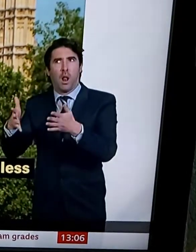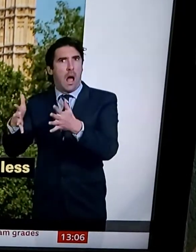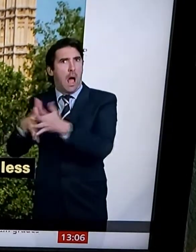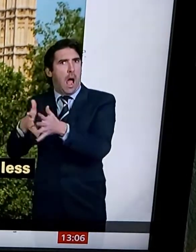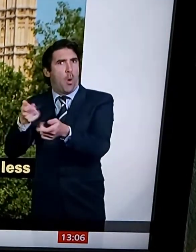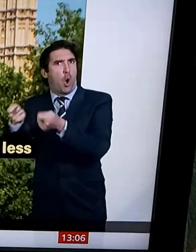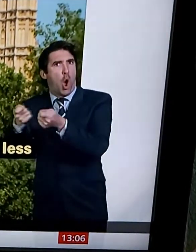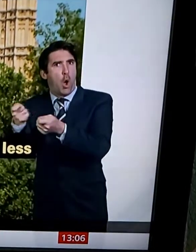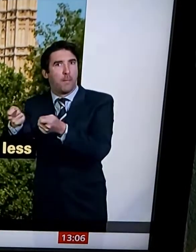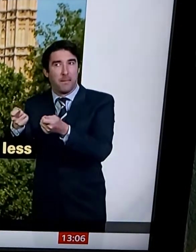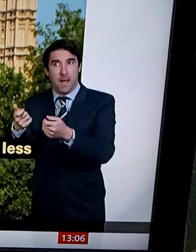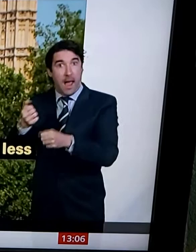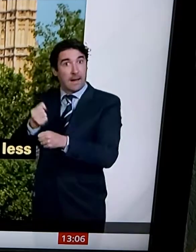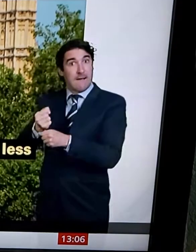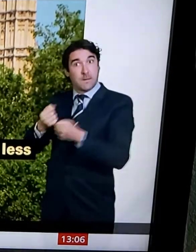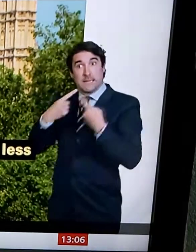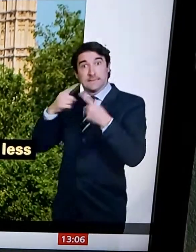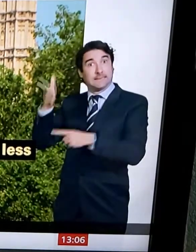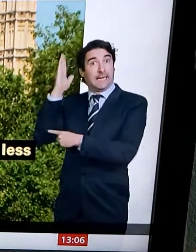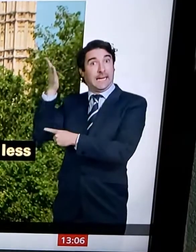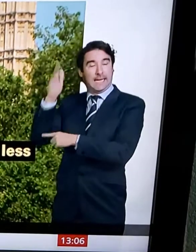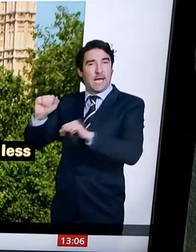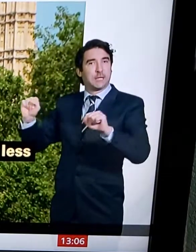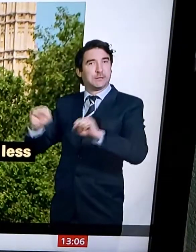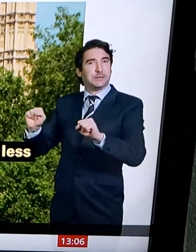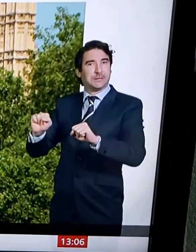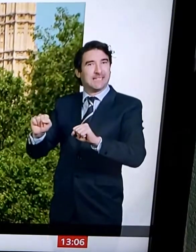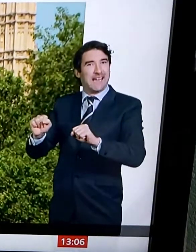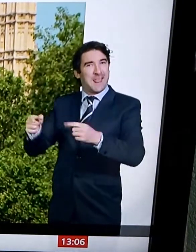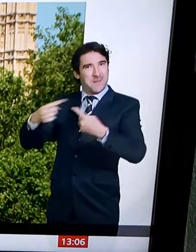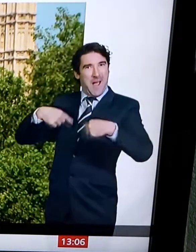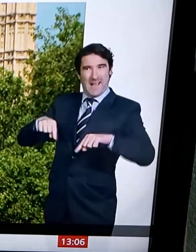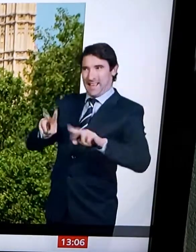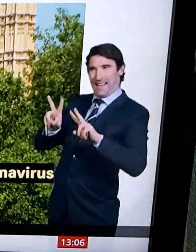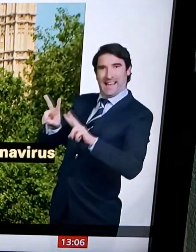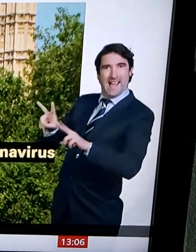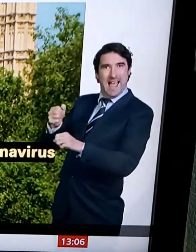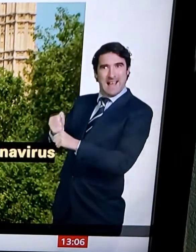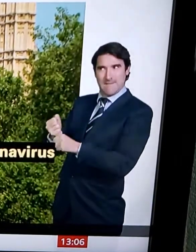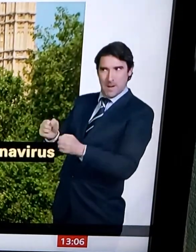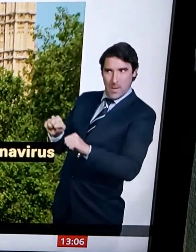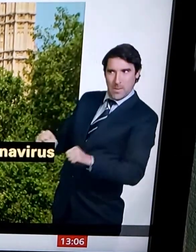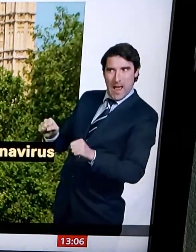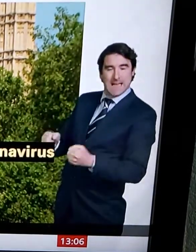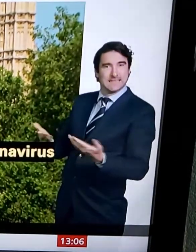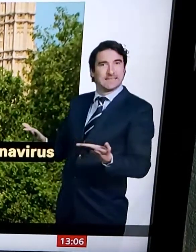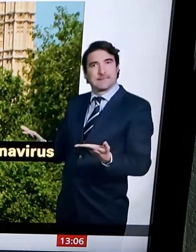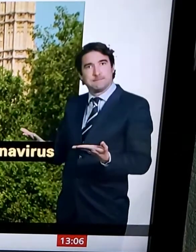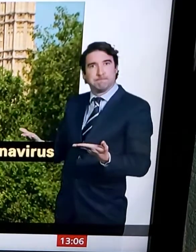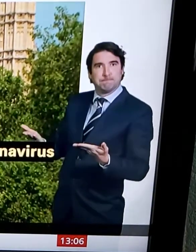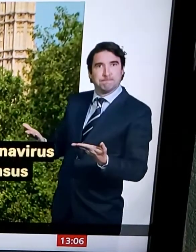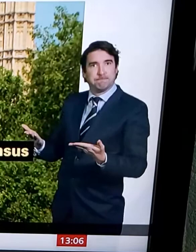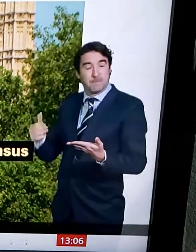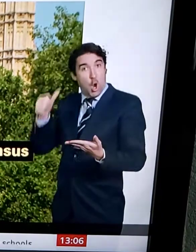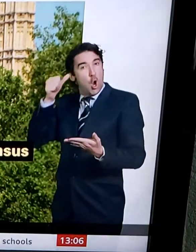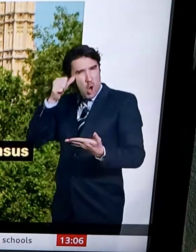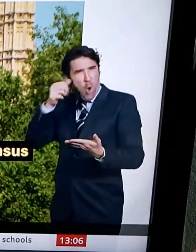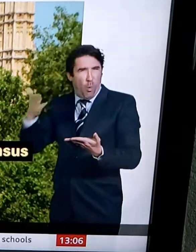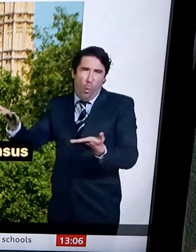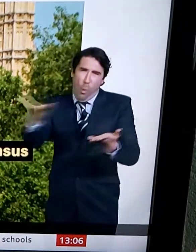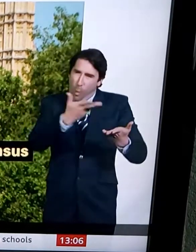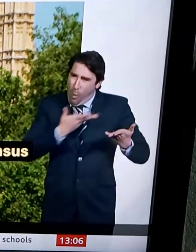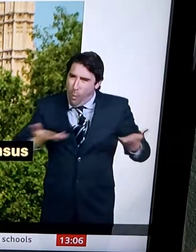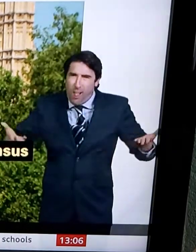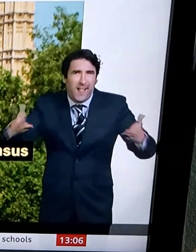beaches, and all of France to stop these boats setting up in the first place. Simon Jones reporting. The Prime Minister was also asked about migrants crossing the